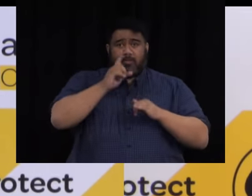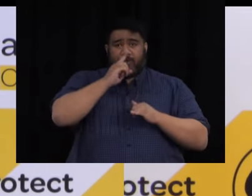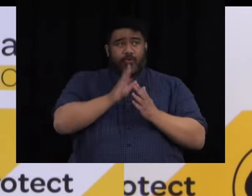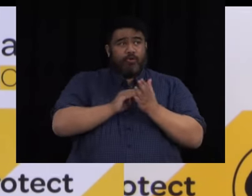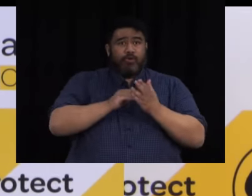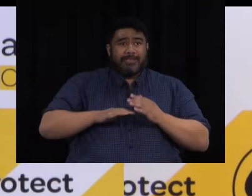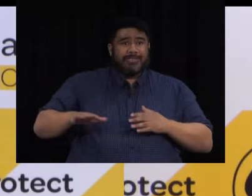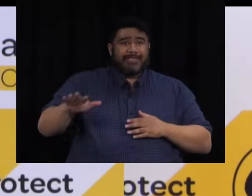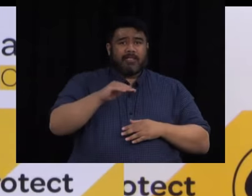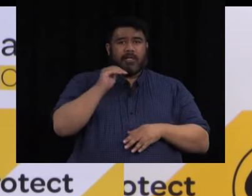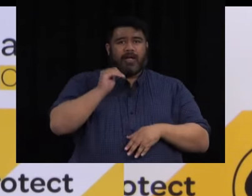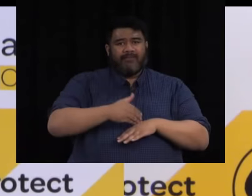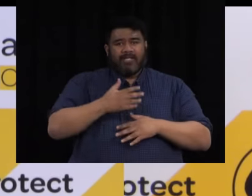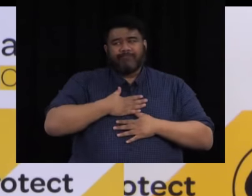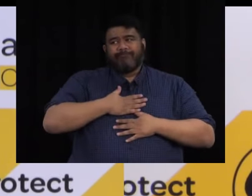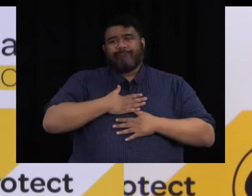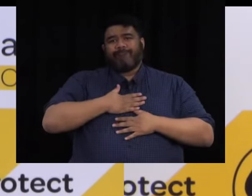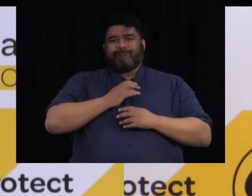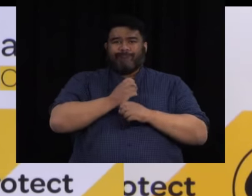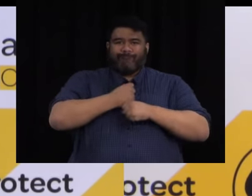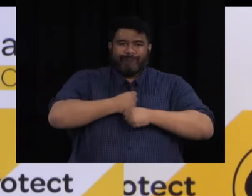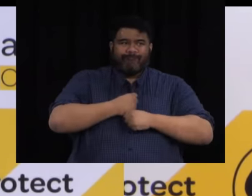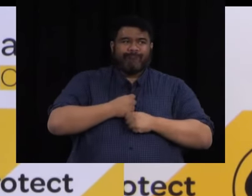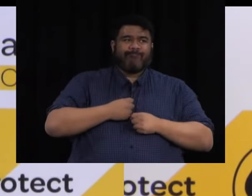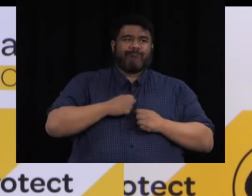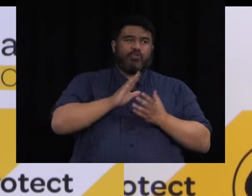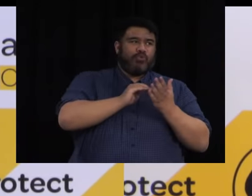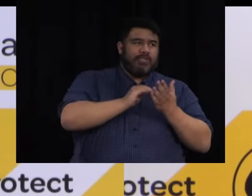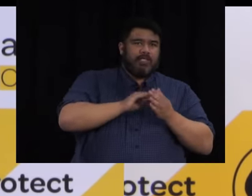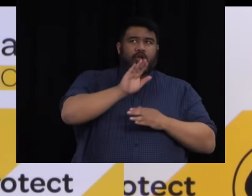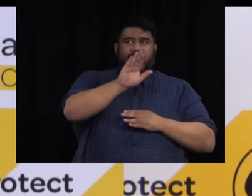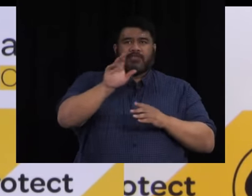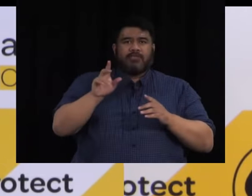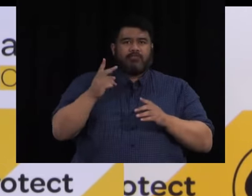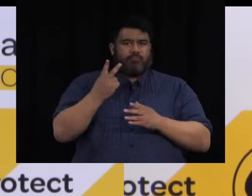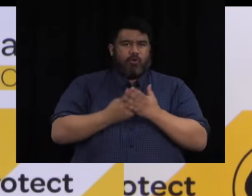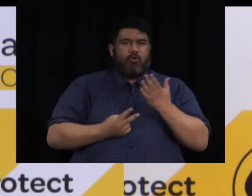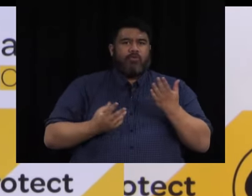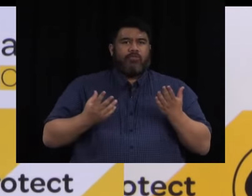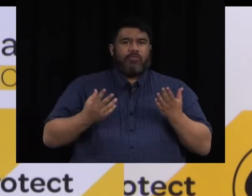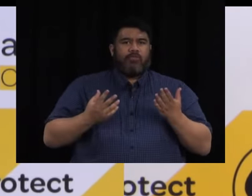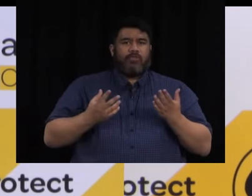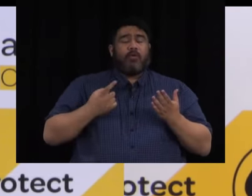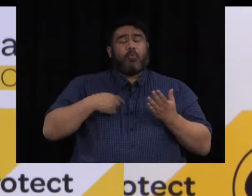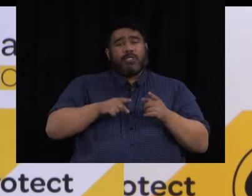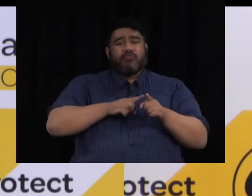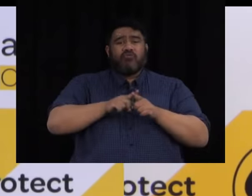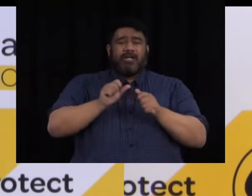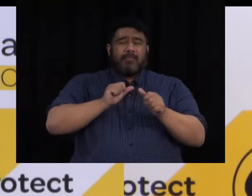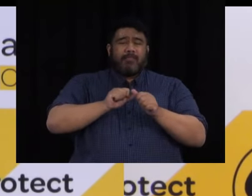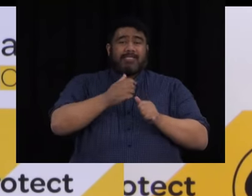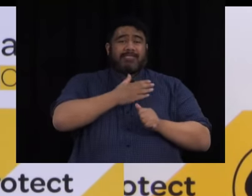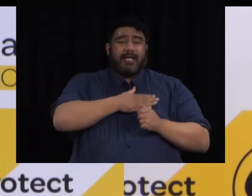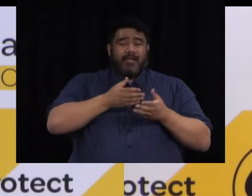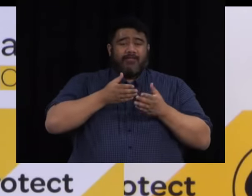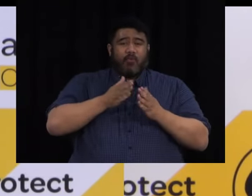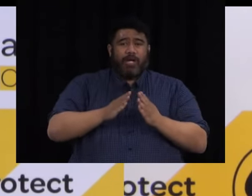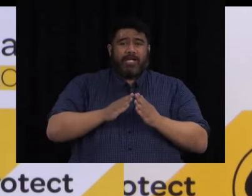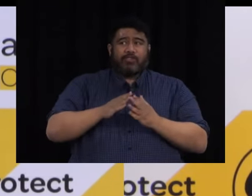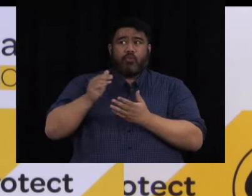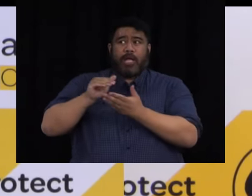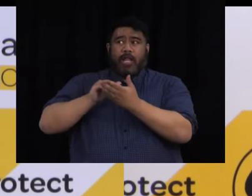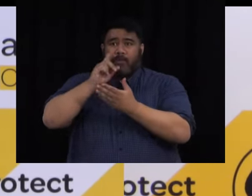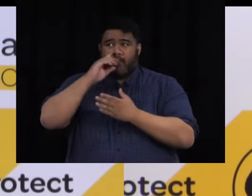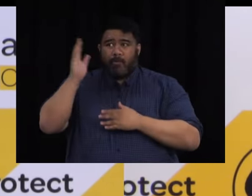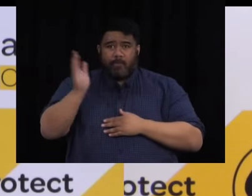in New Zealand and abroad. There's no question about that. We're doing what we can do to safely accommodate people who are coming and